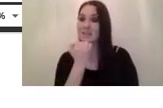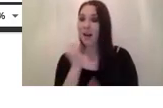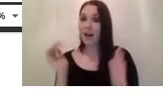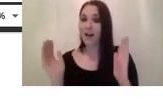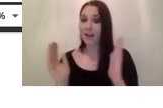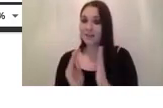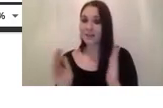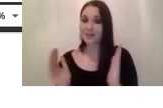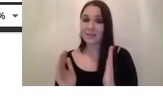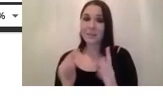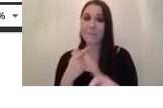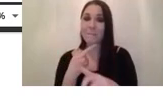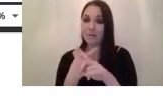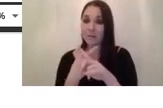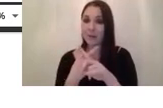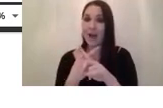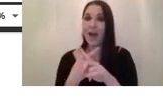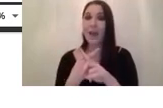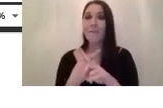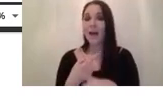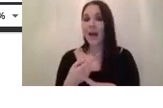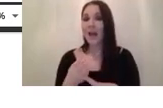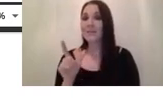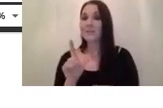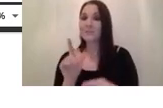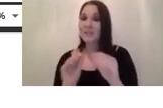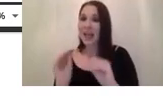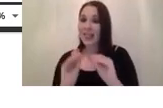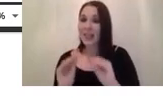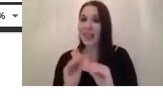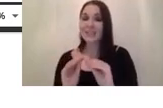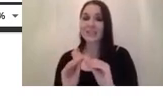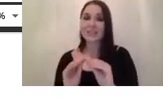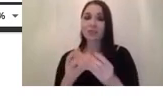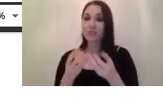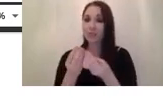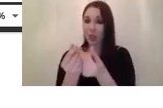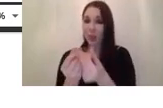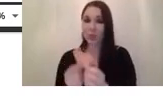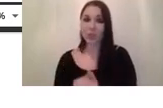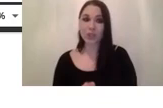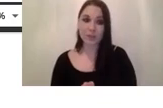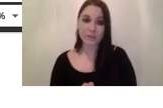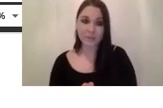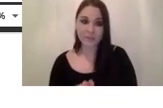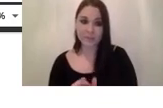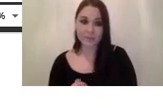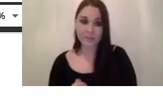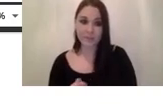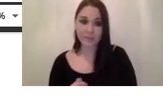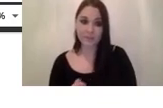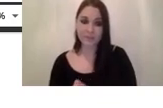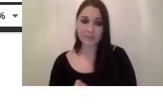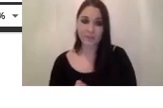and multiply it by the calculated resolution you will get what's the sensor size you you need or